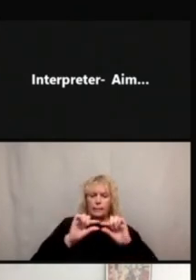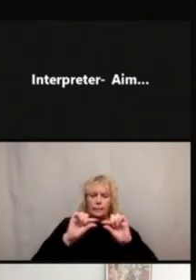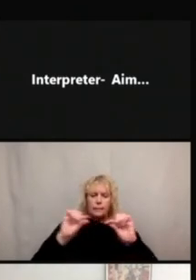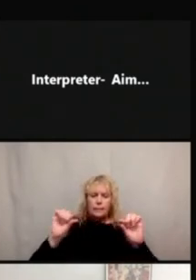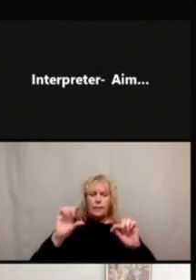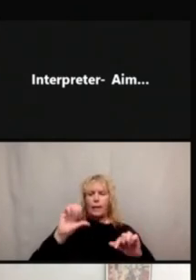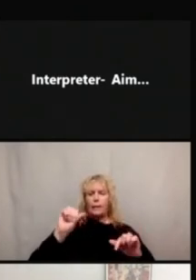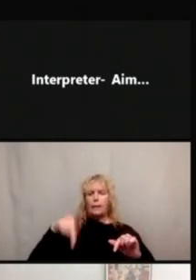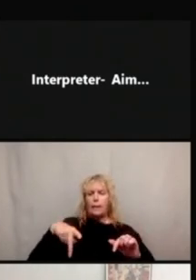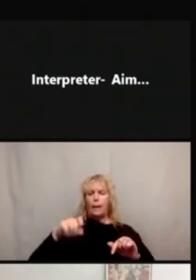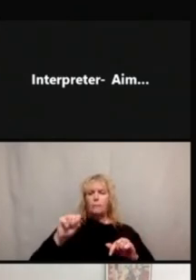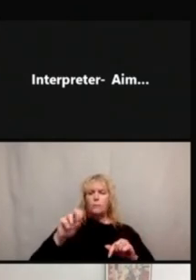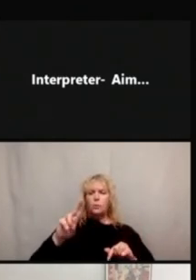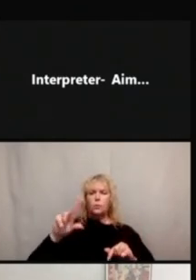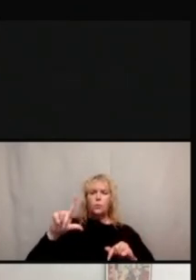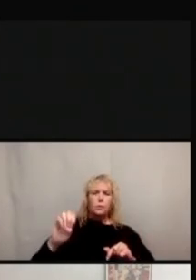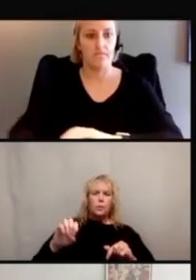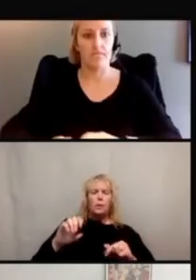a tablet or something.